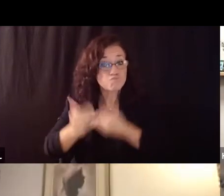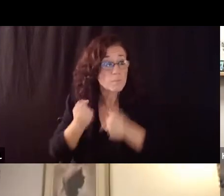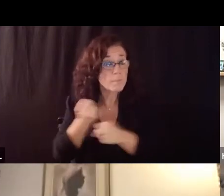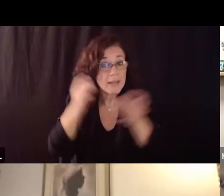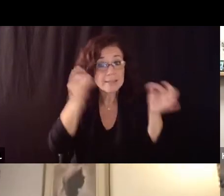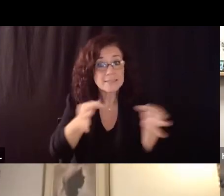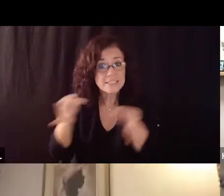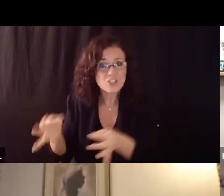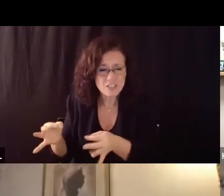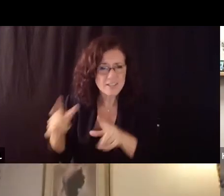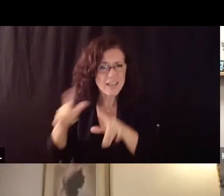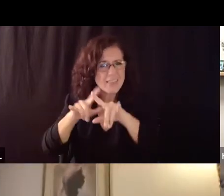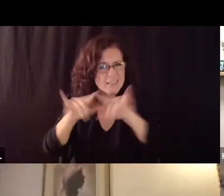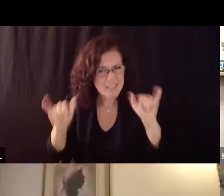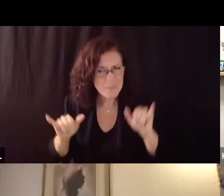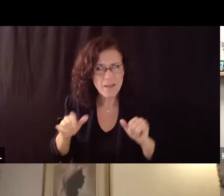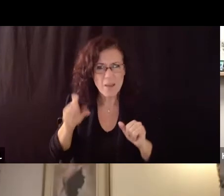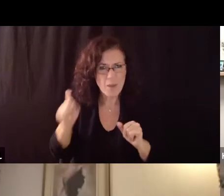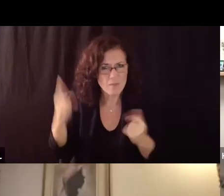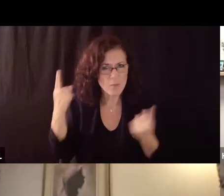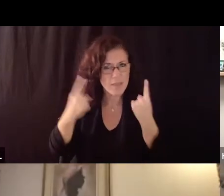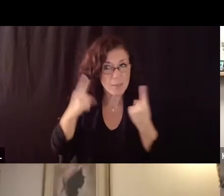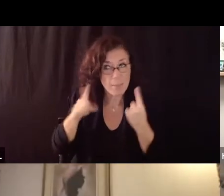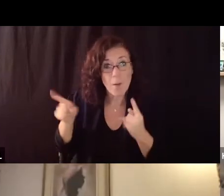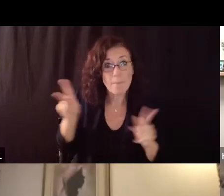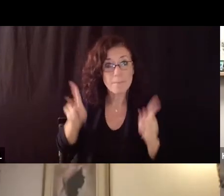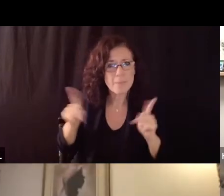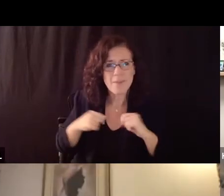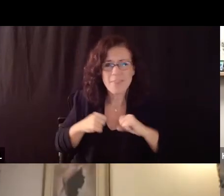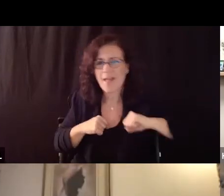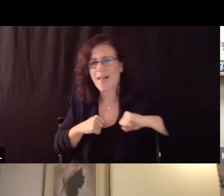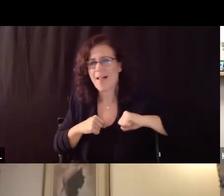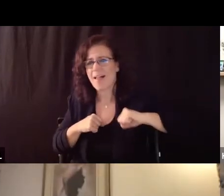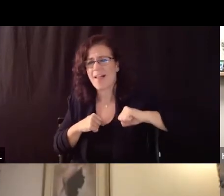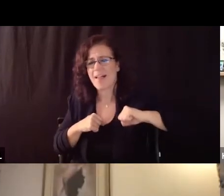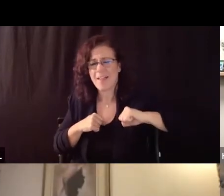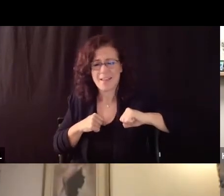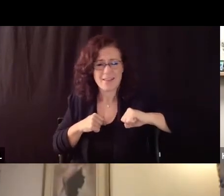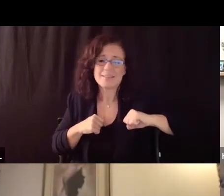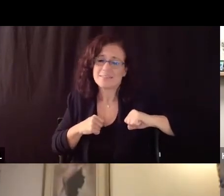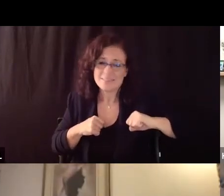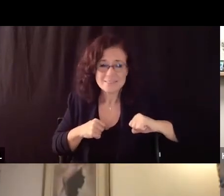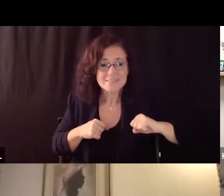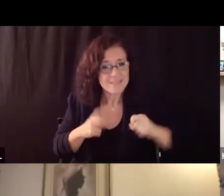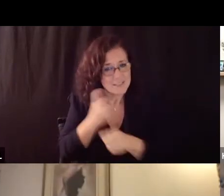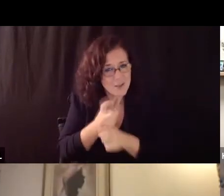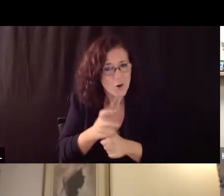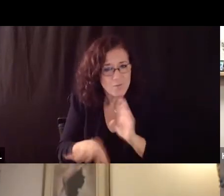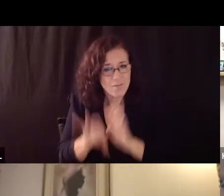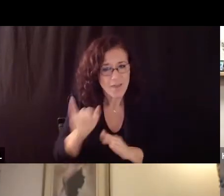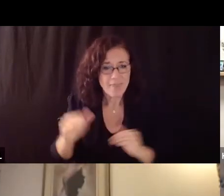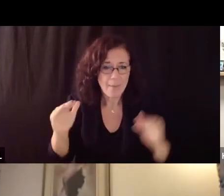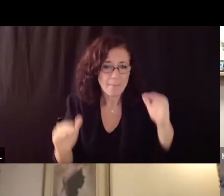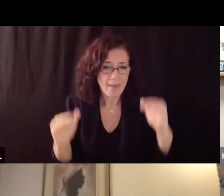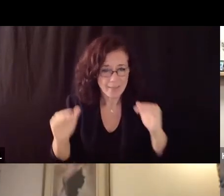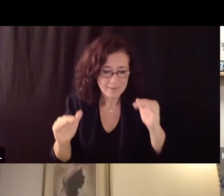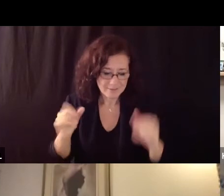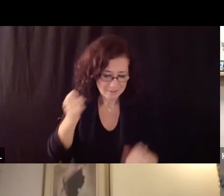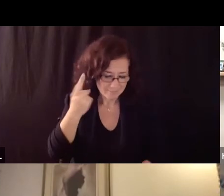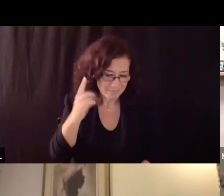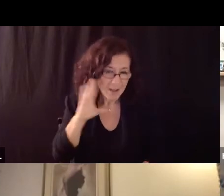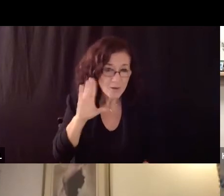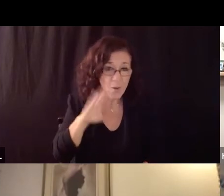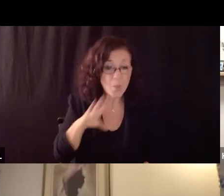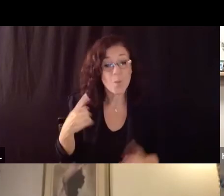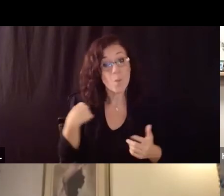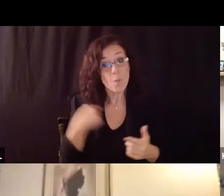pressure so i just urge you to try to find that that balance uh and we're here to support as we can the community is here to support